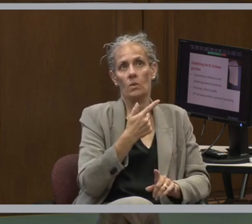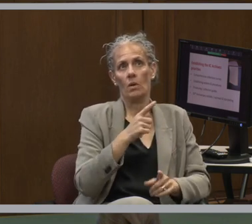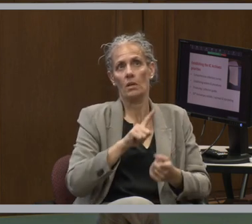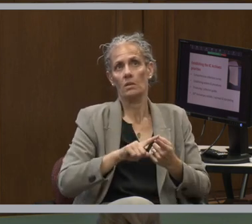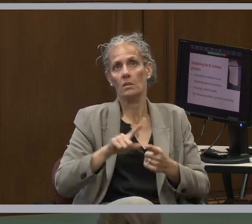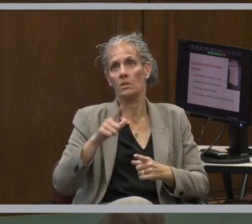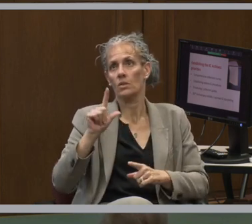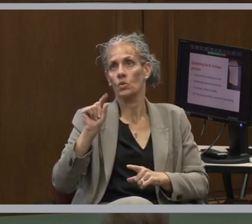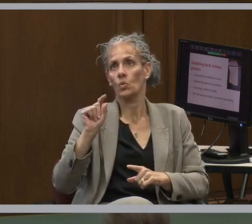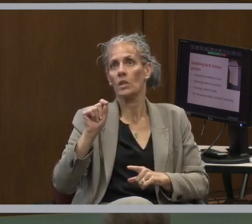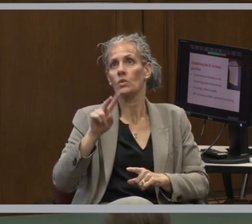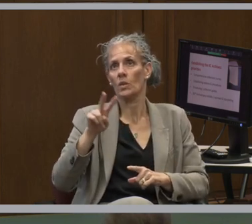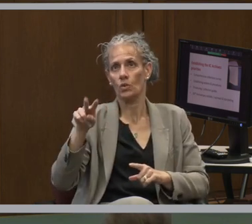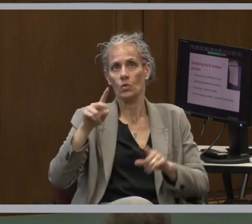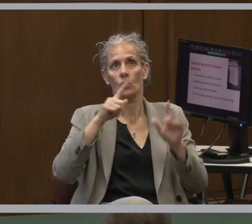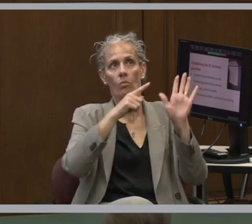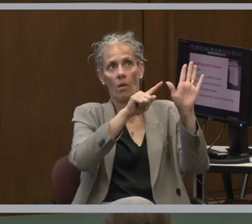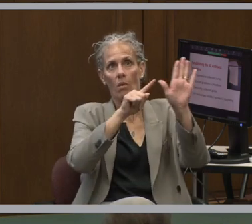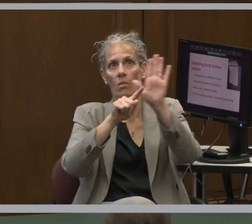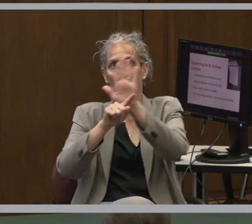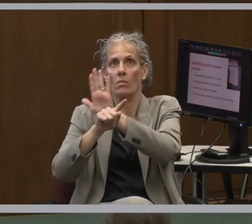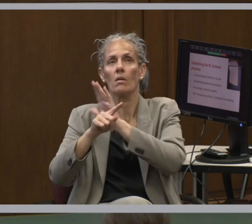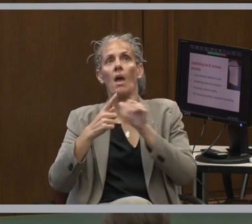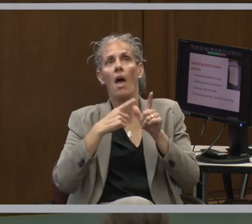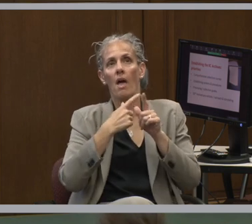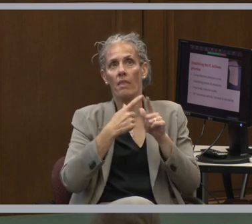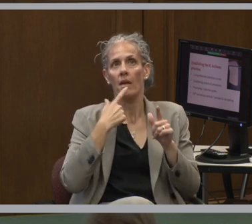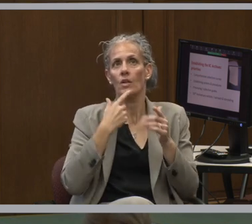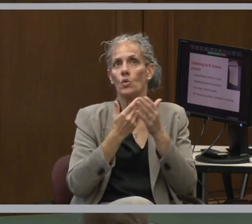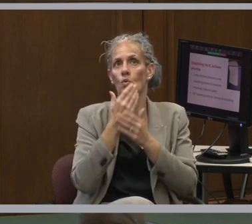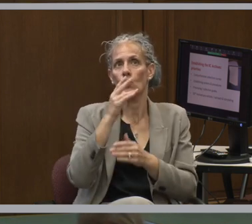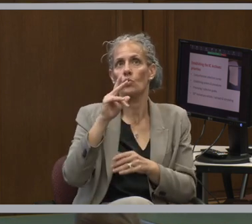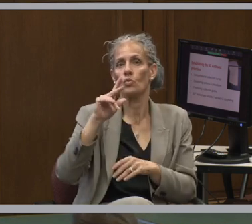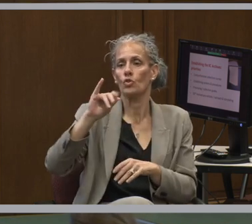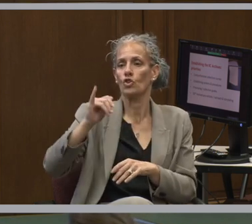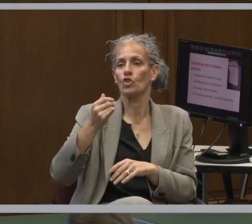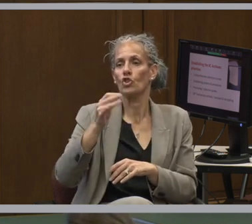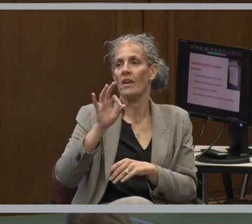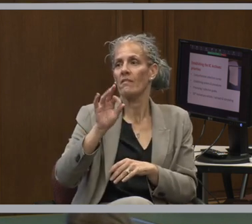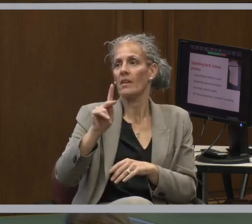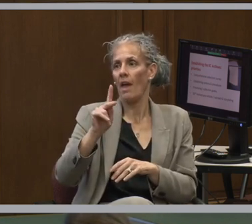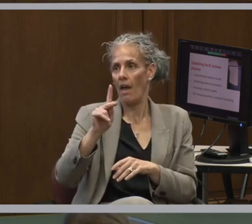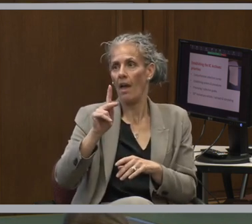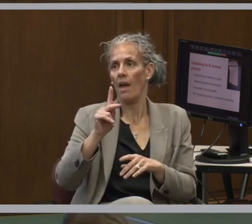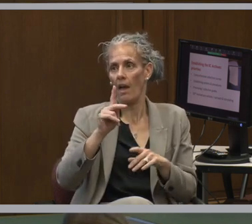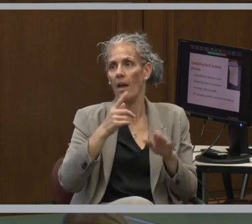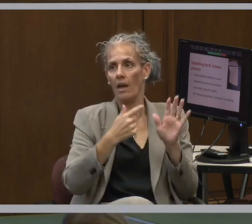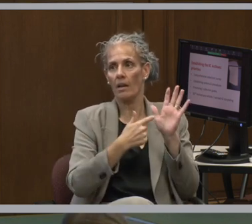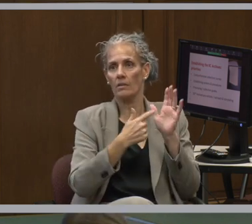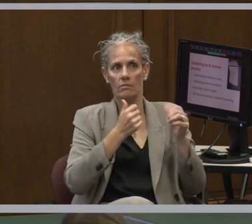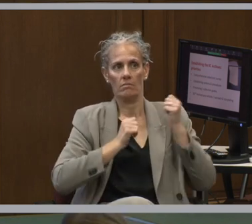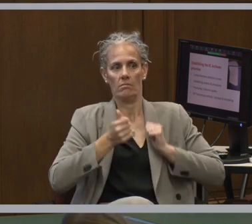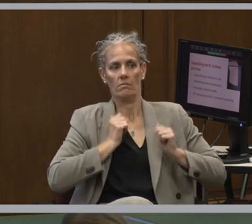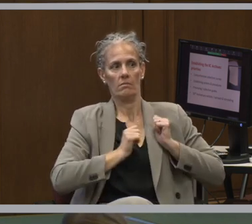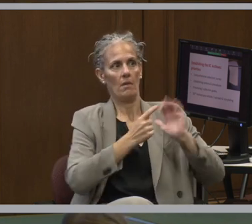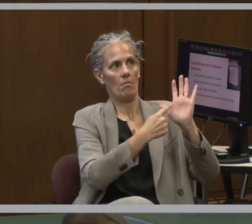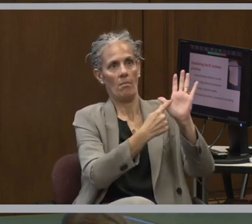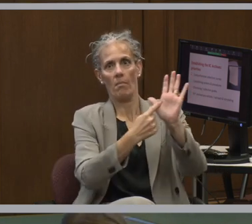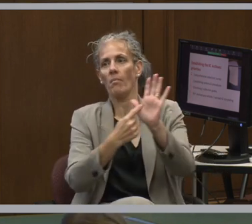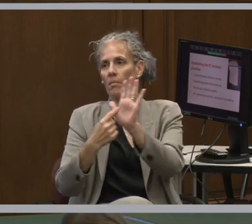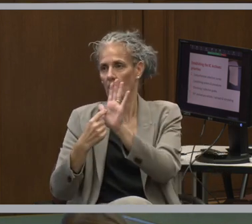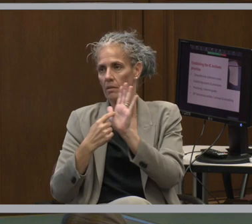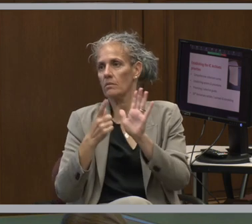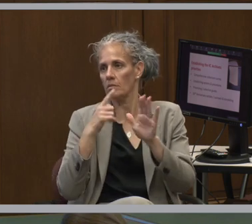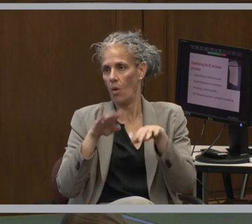And then the new JFK gallery that opened as well. So two tall orders, a